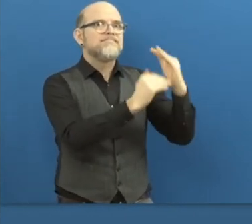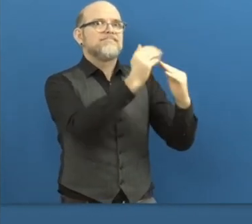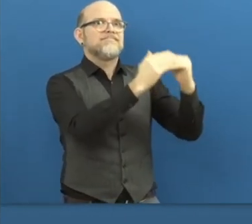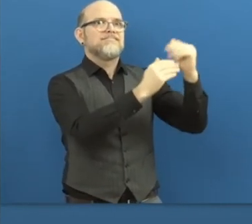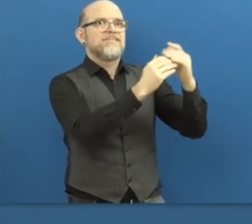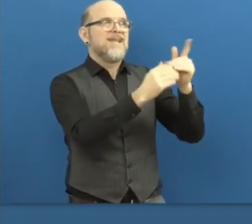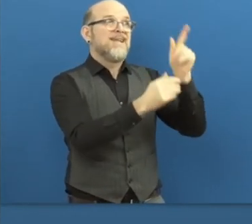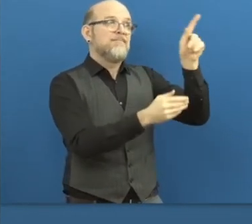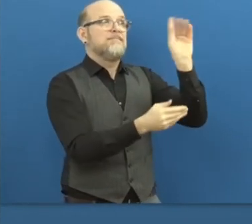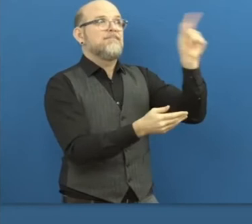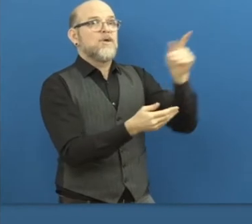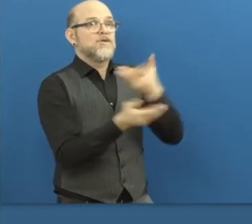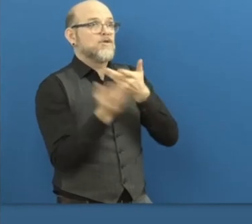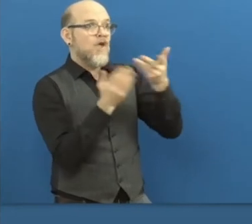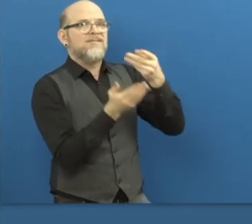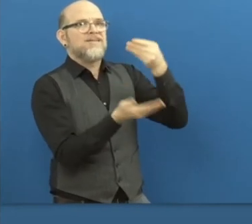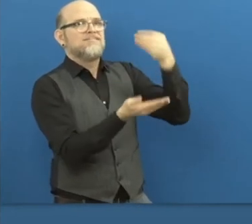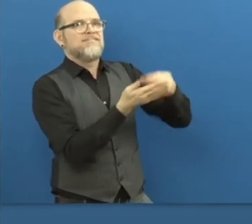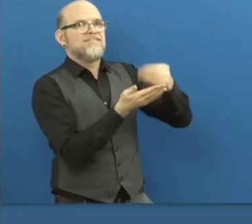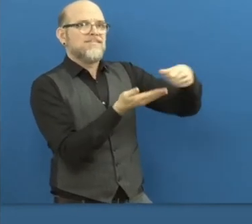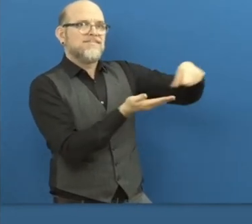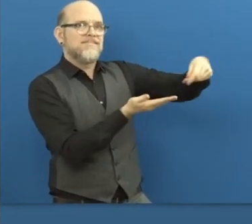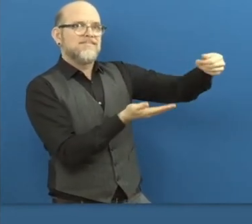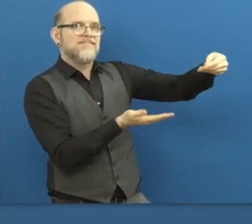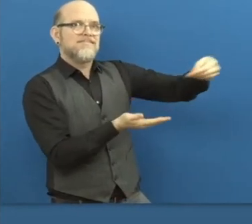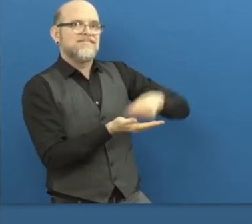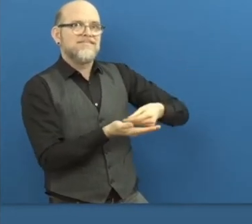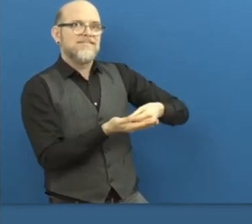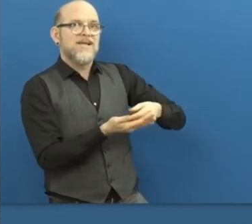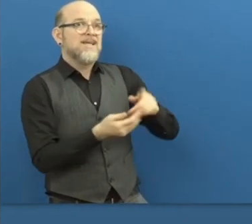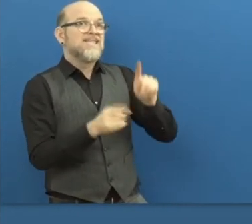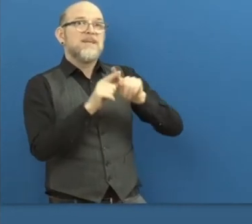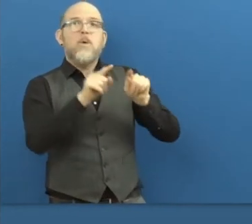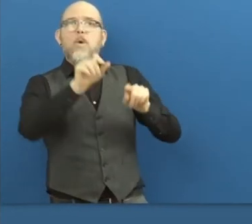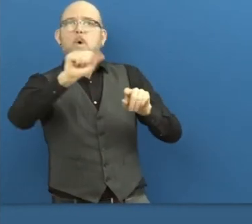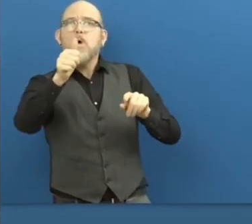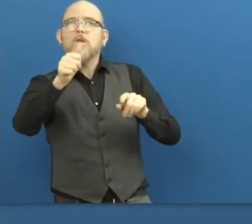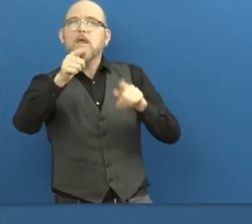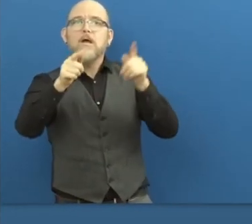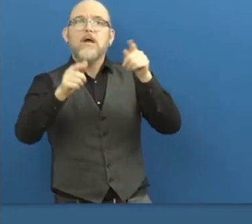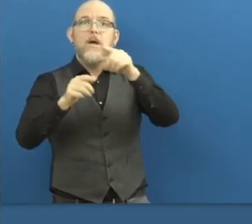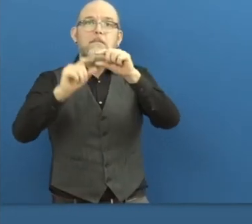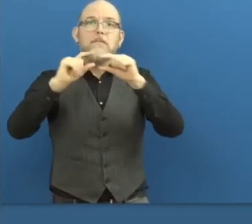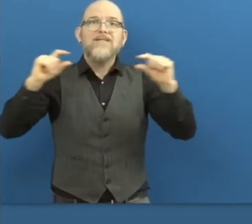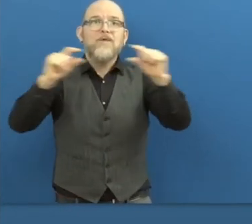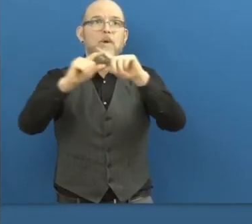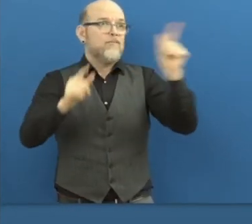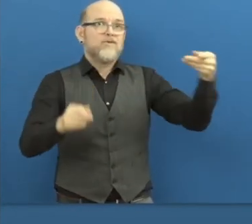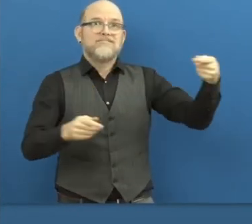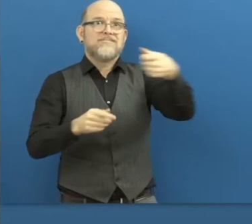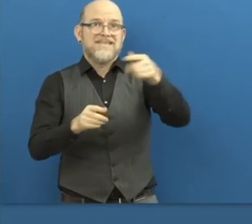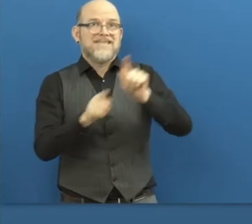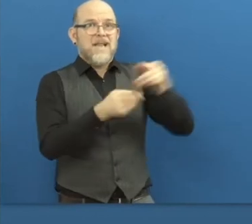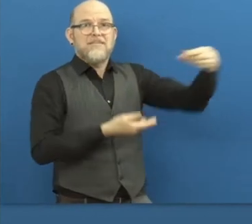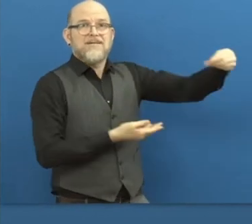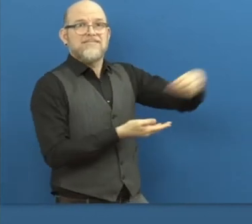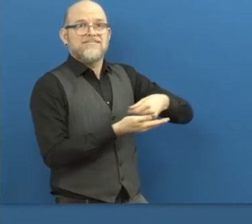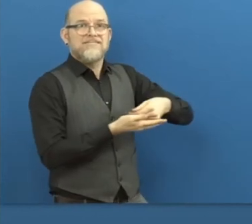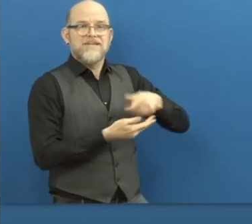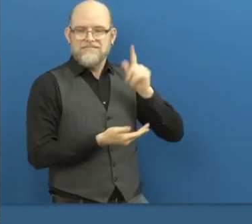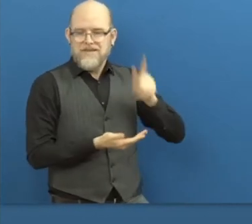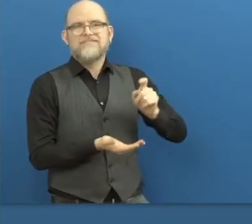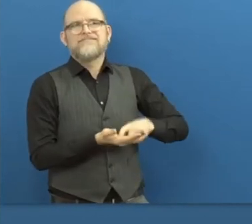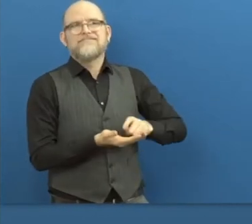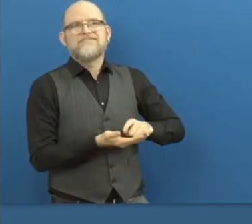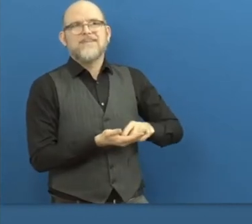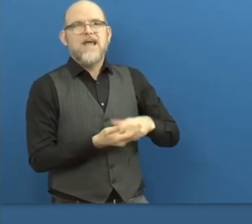expensive than maybe the market leader tariffs, but it's worth the price, which is a very important principle in our opinion. And at